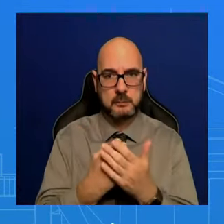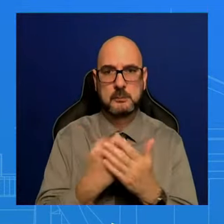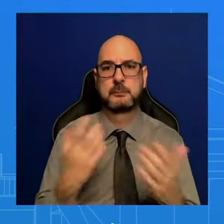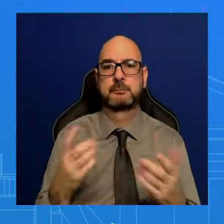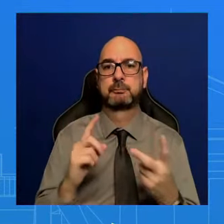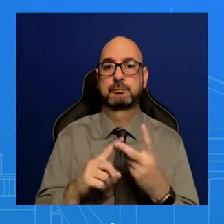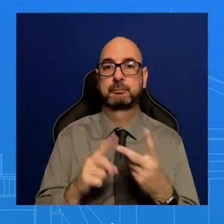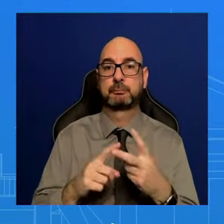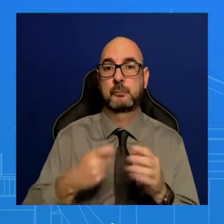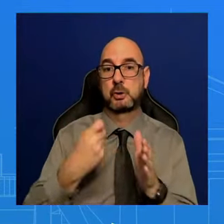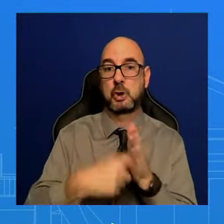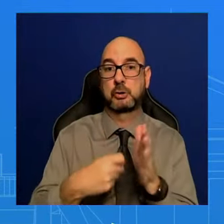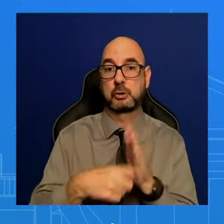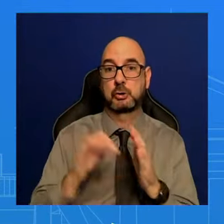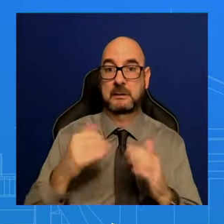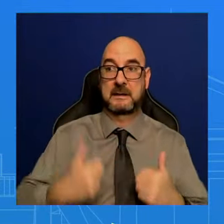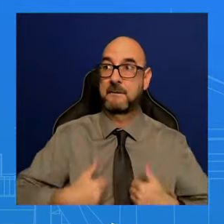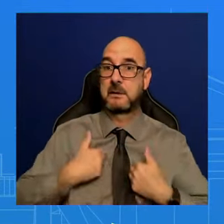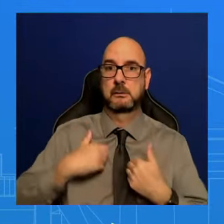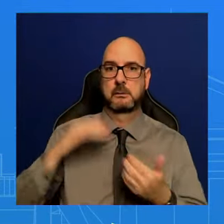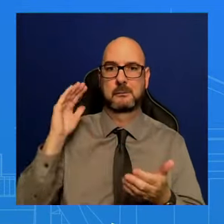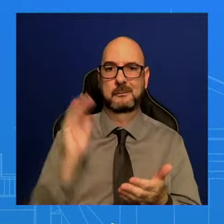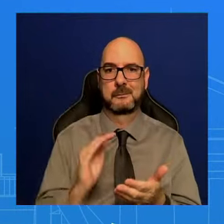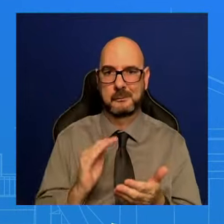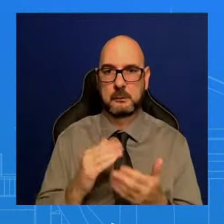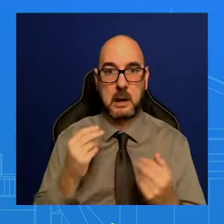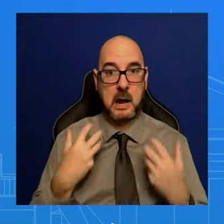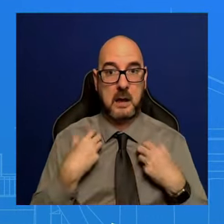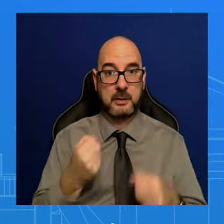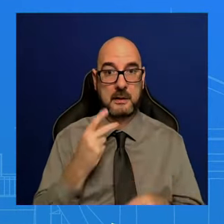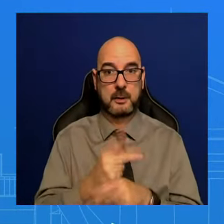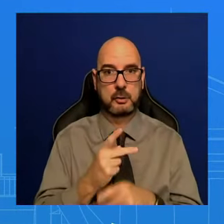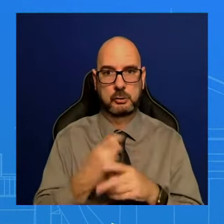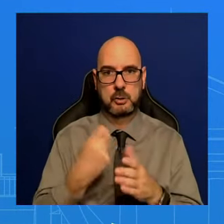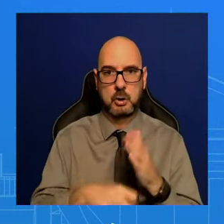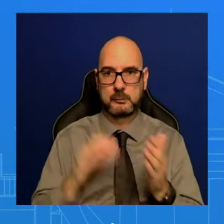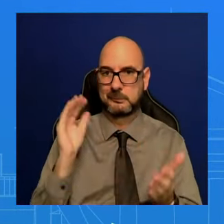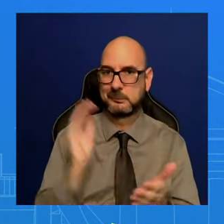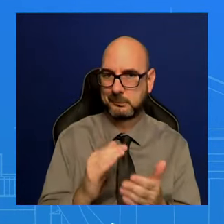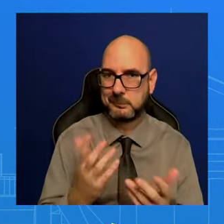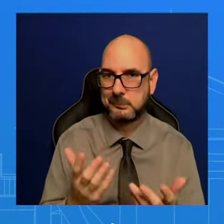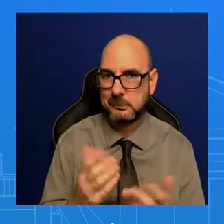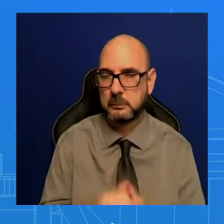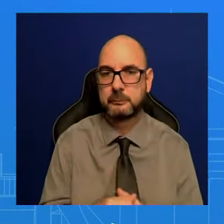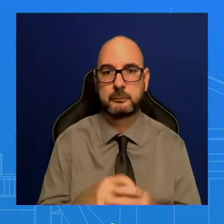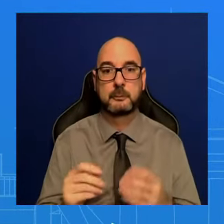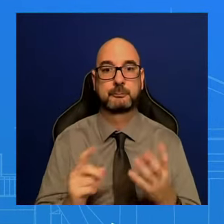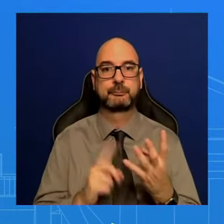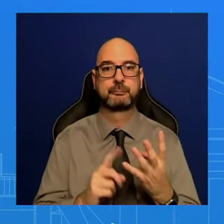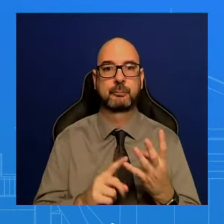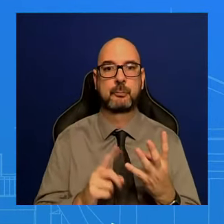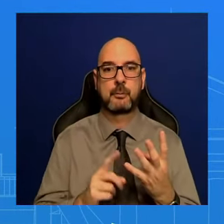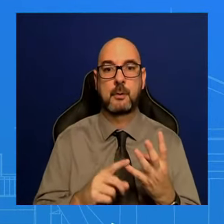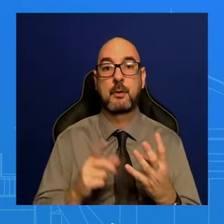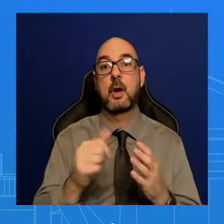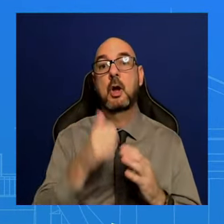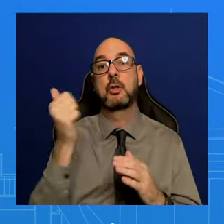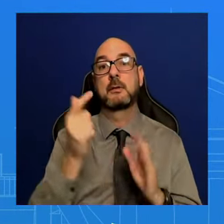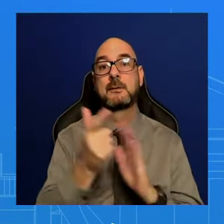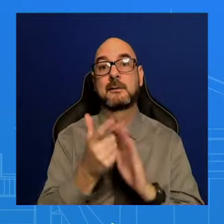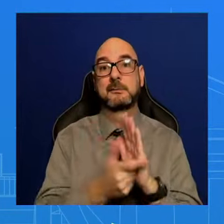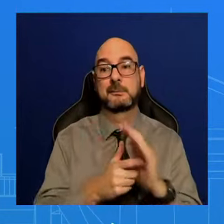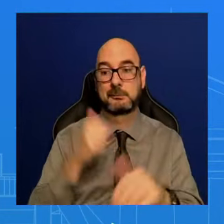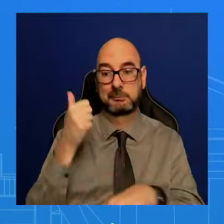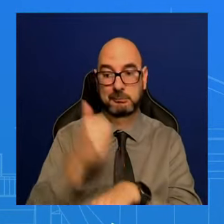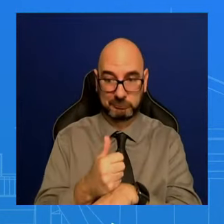with lowering health care costs. And a lot of historic pieces of legislation that was done, that are now law obviously, that